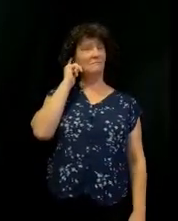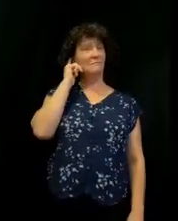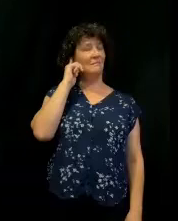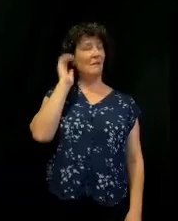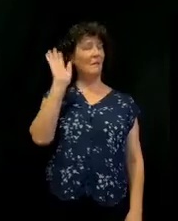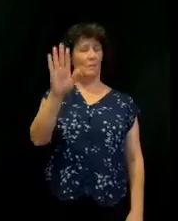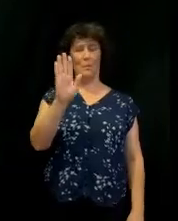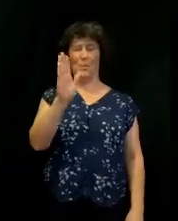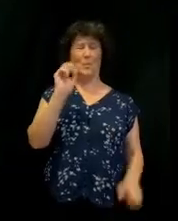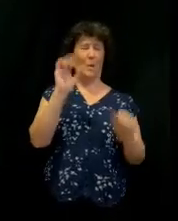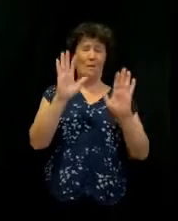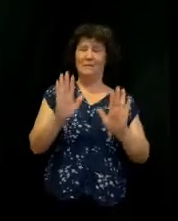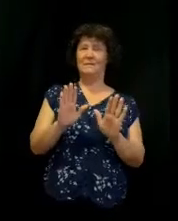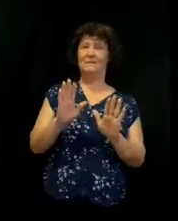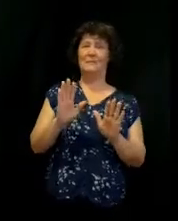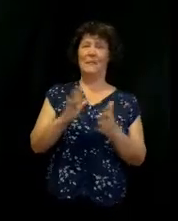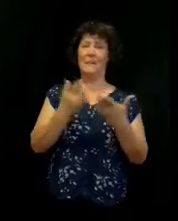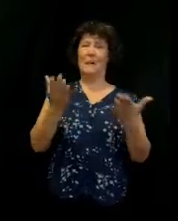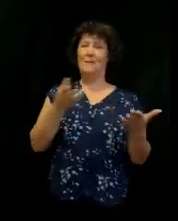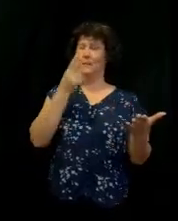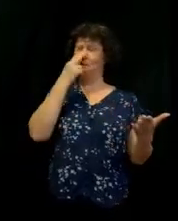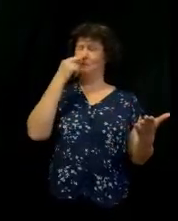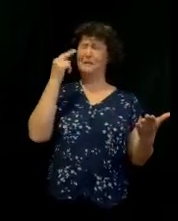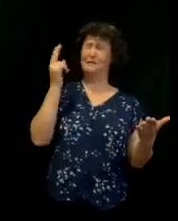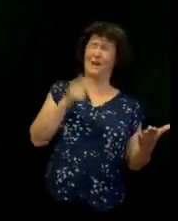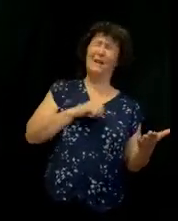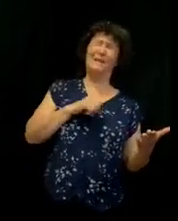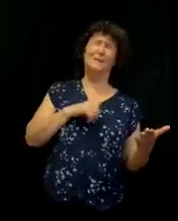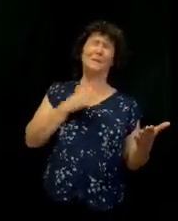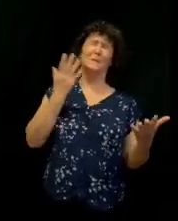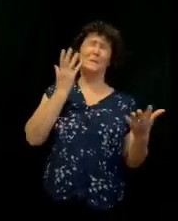Check this out. The Bible's fun. It's fascinating.